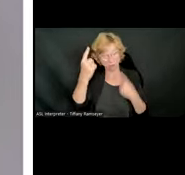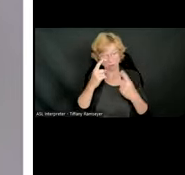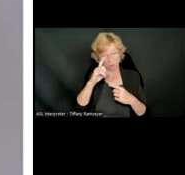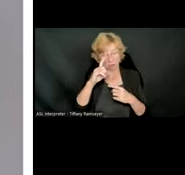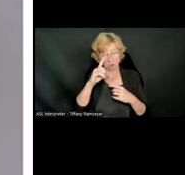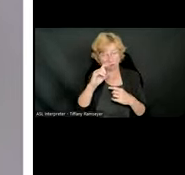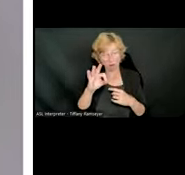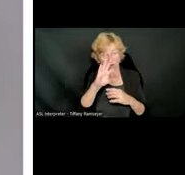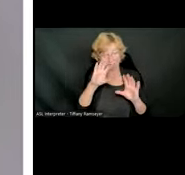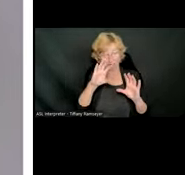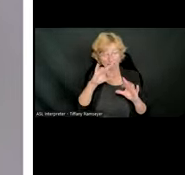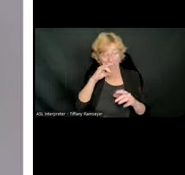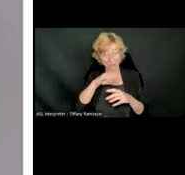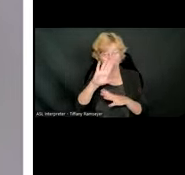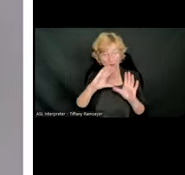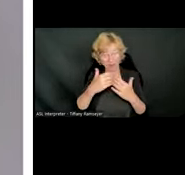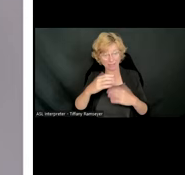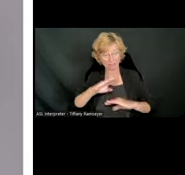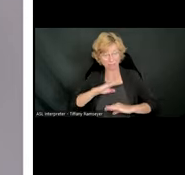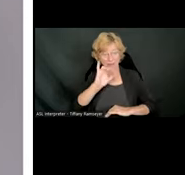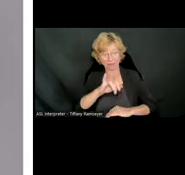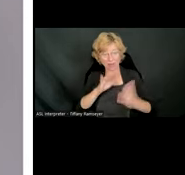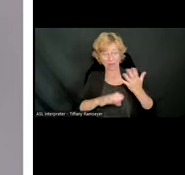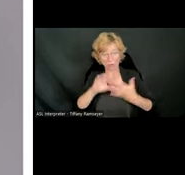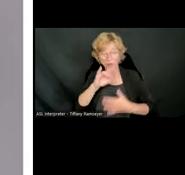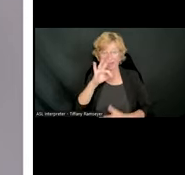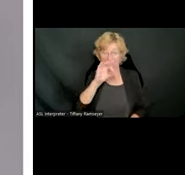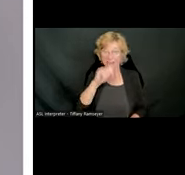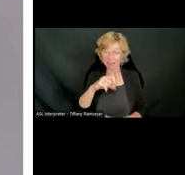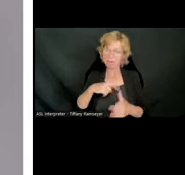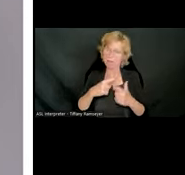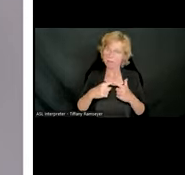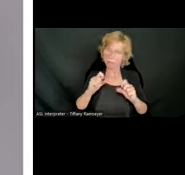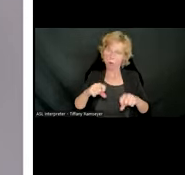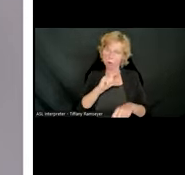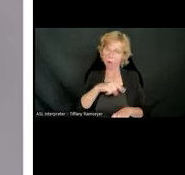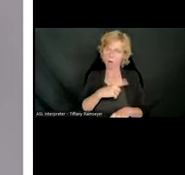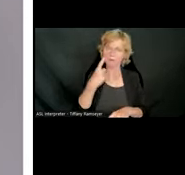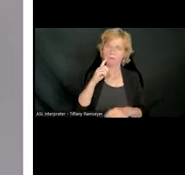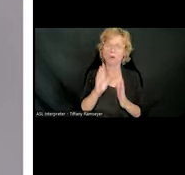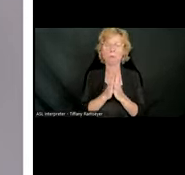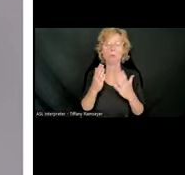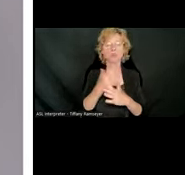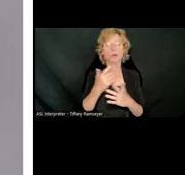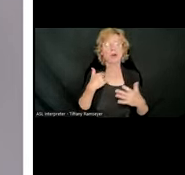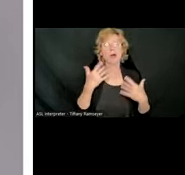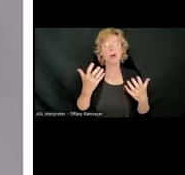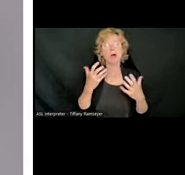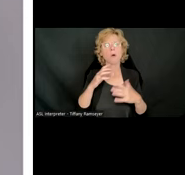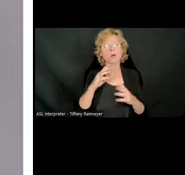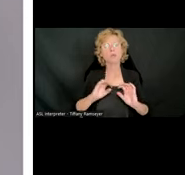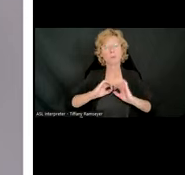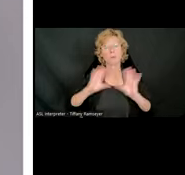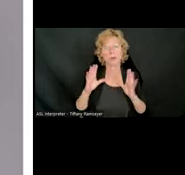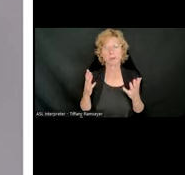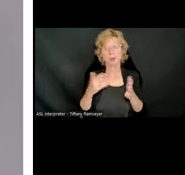If the answer is that they can meet this criteria, they probably qualify for Bookshare. And I want to clarify that while we often think of